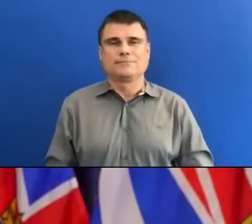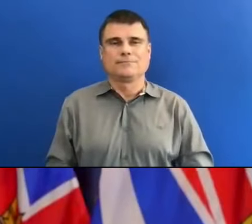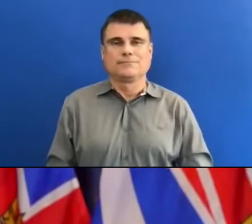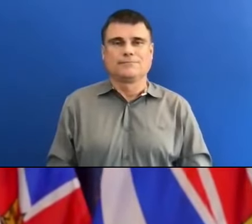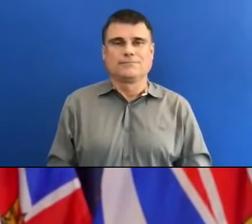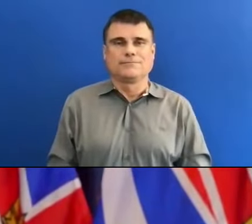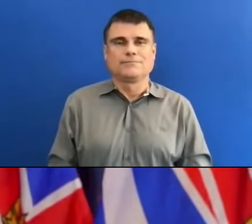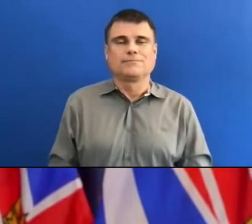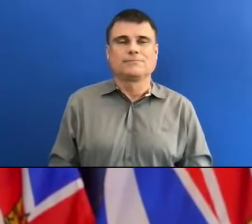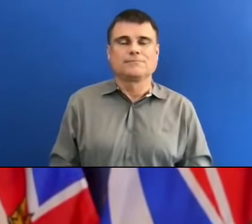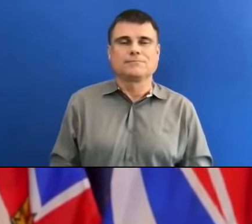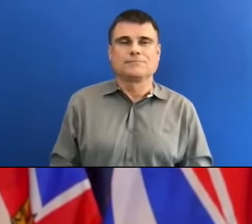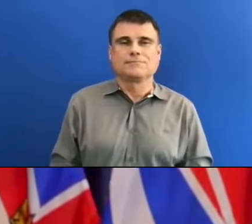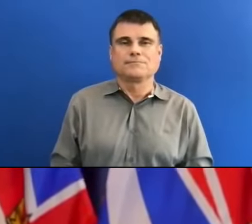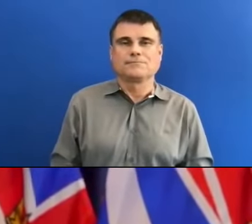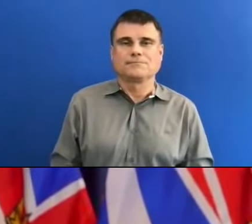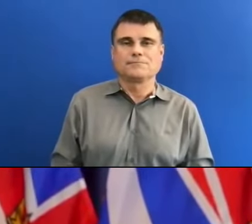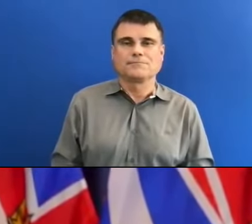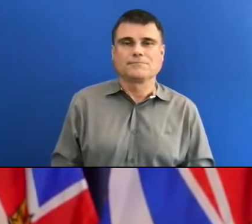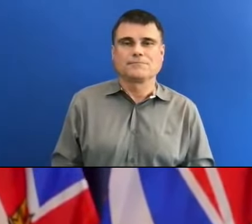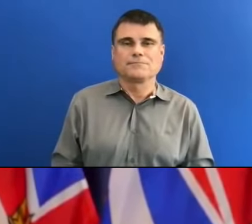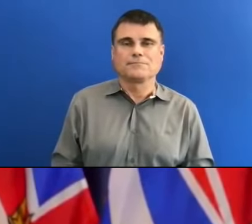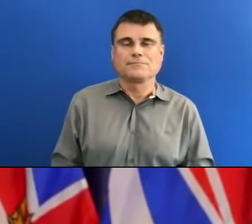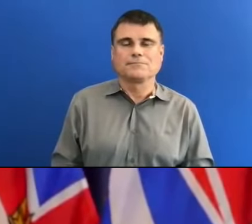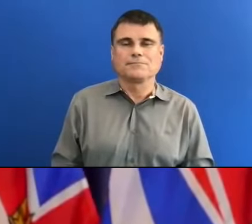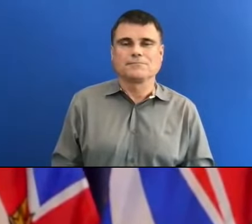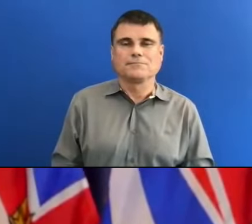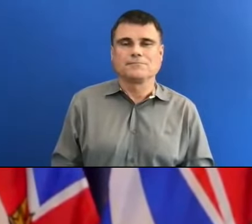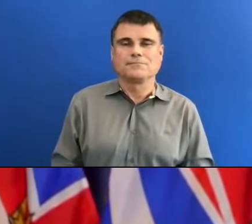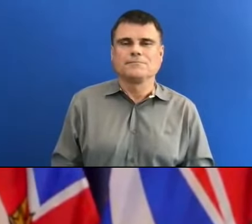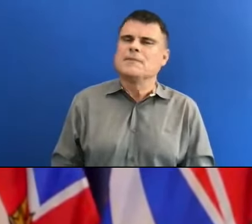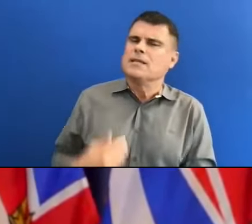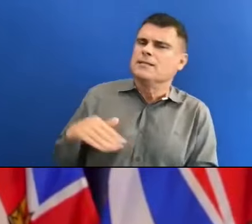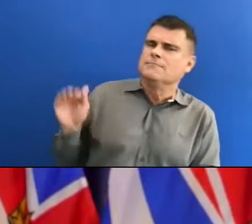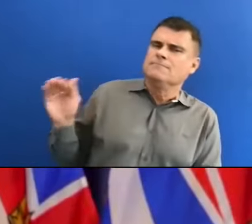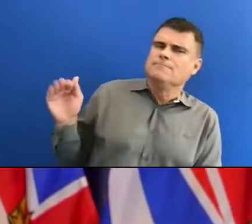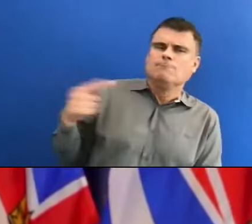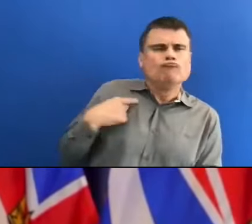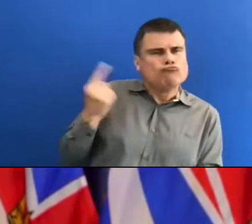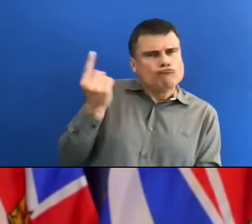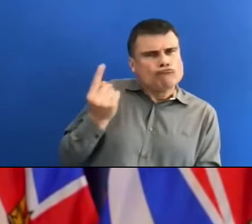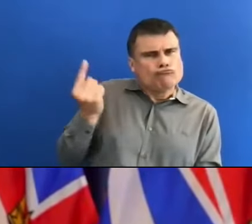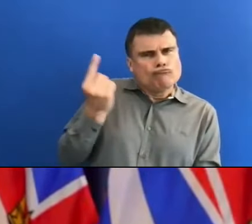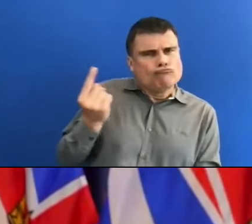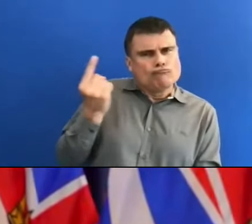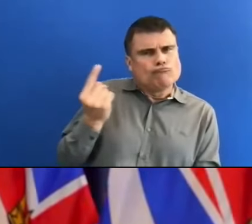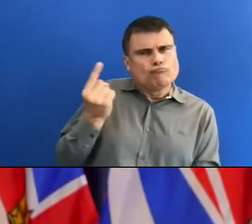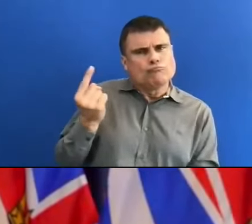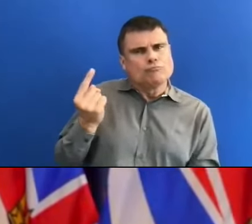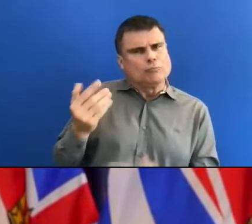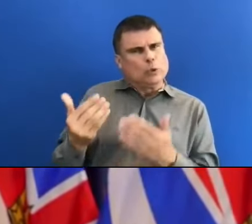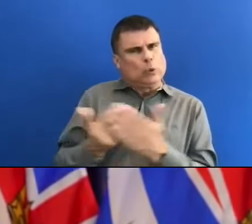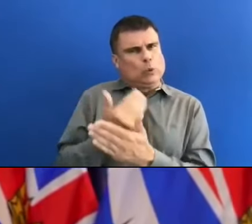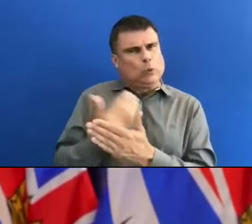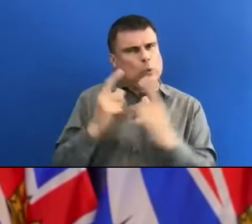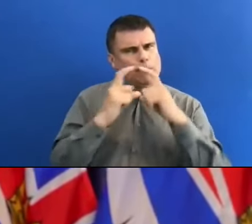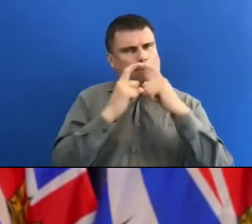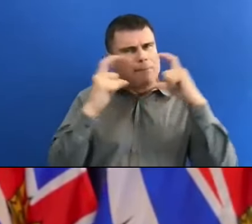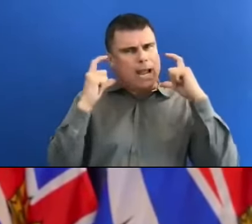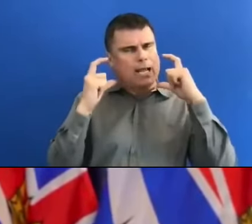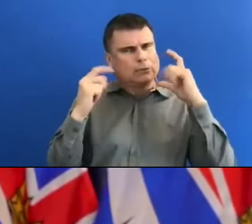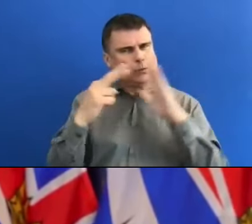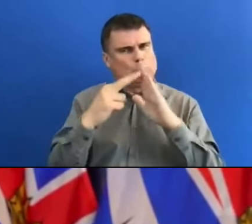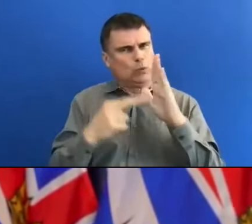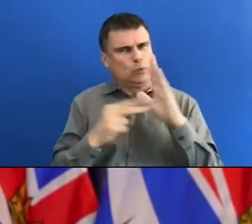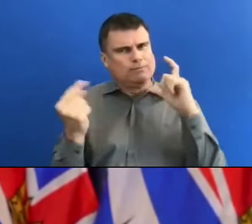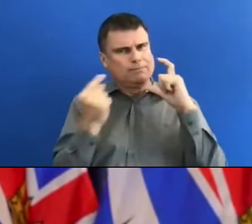Hello, thank you. I'm a little bit confused about this new mask guidance. First of all, as I understand it, masks